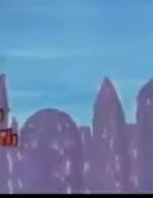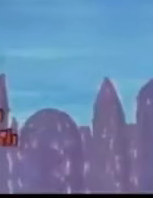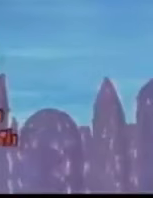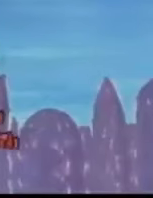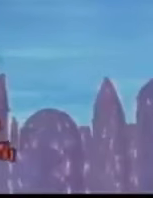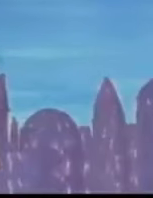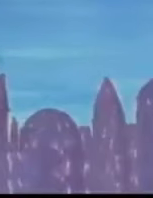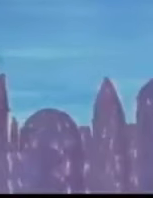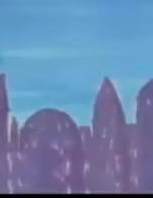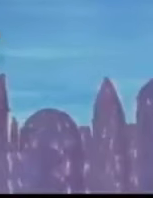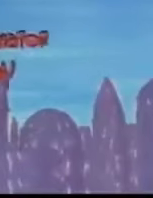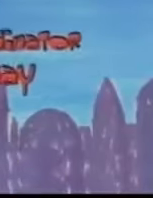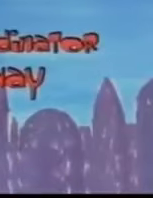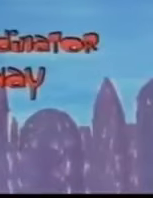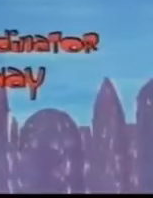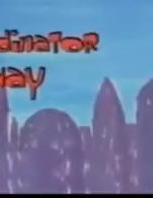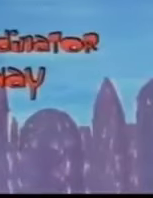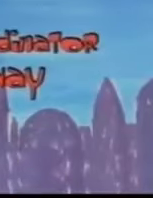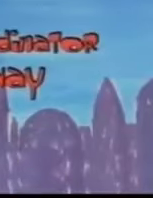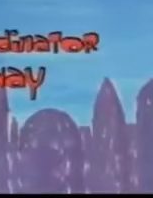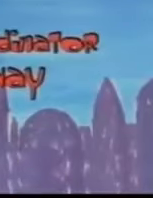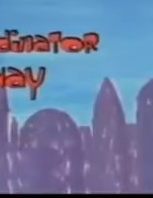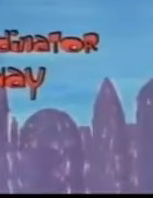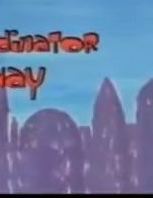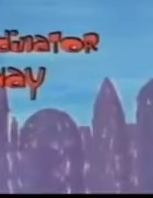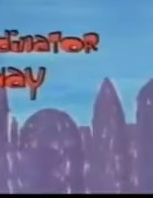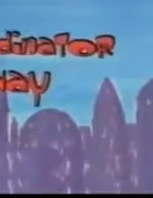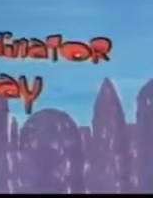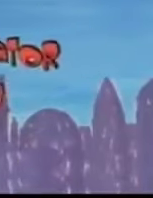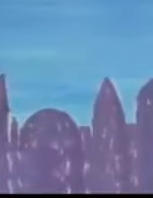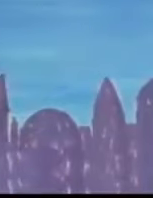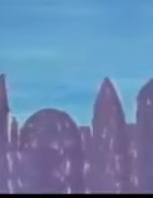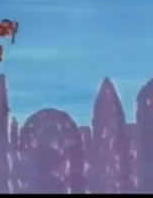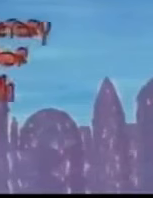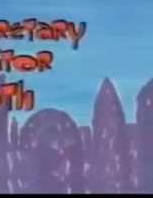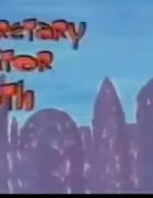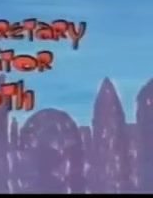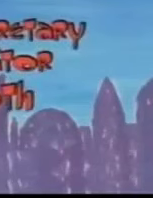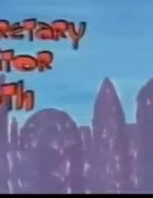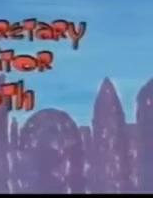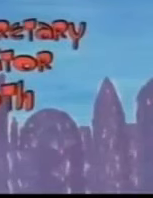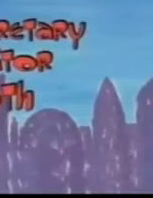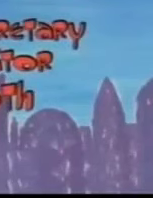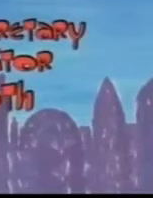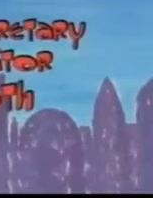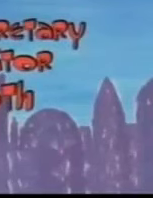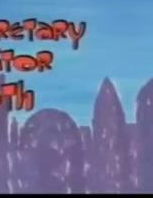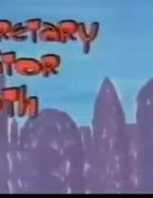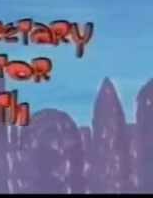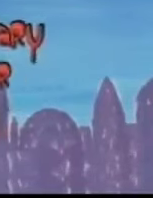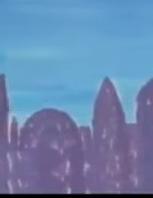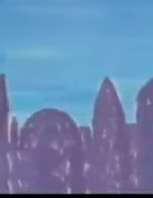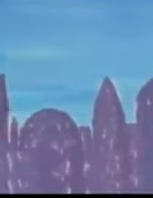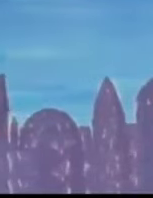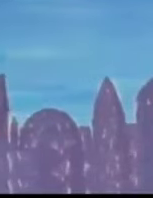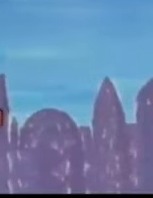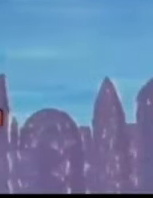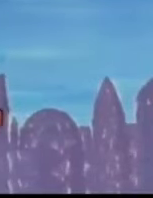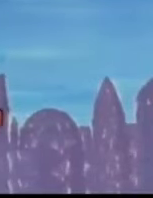have